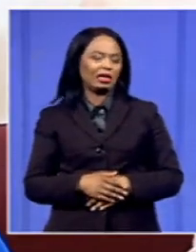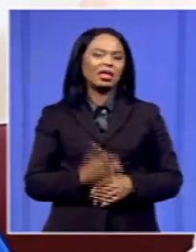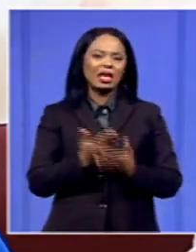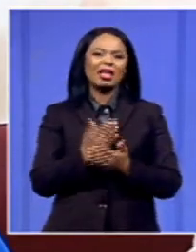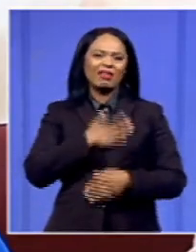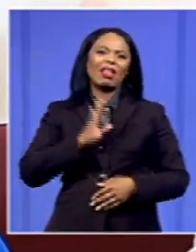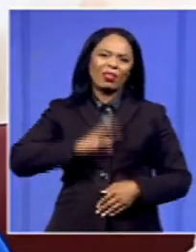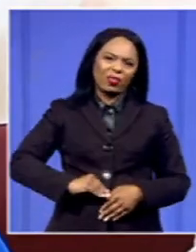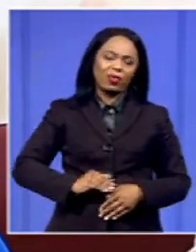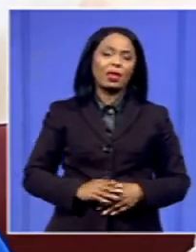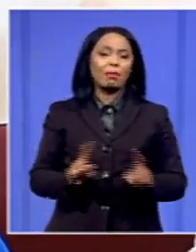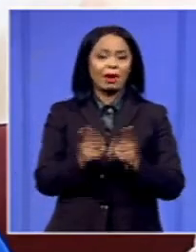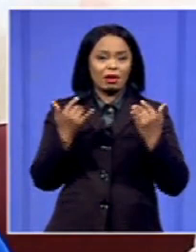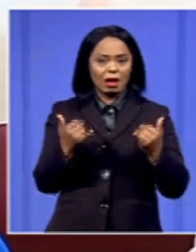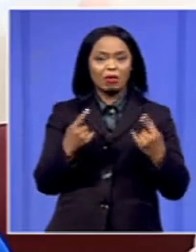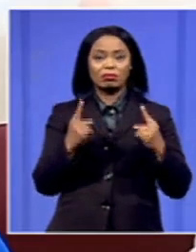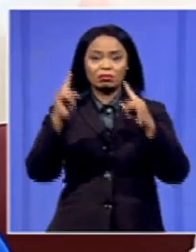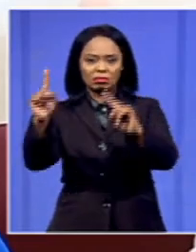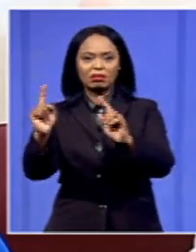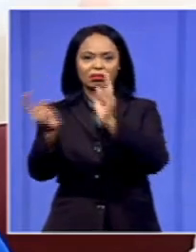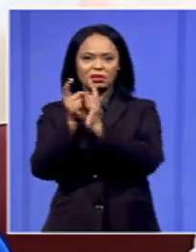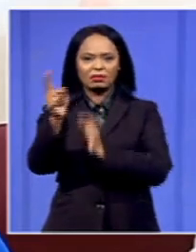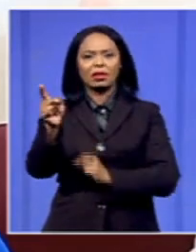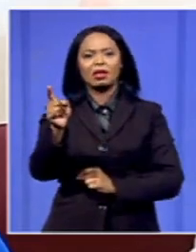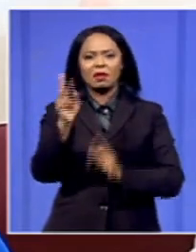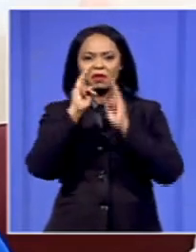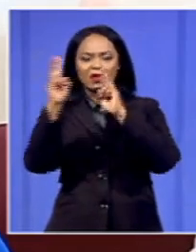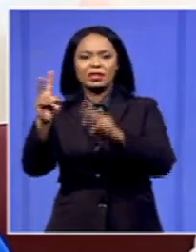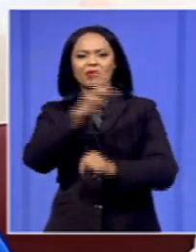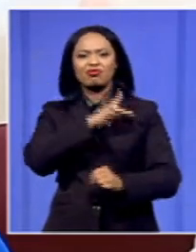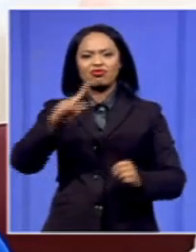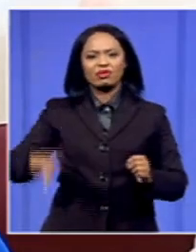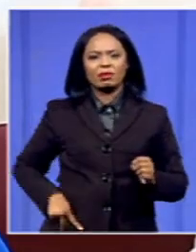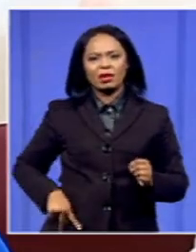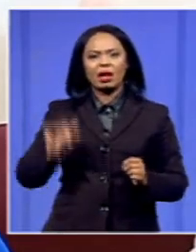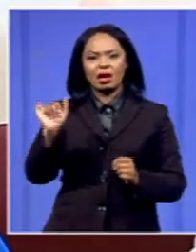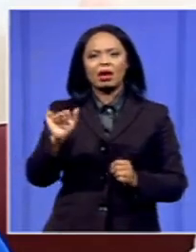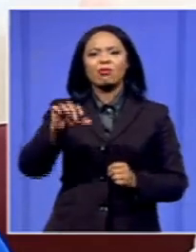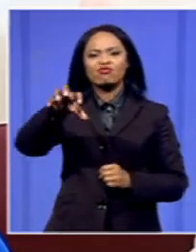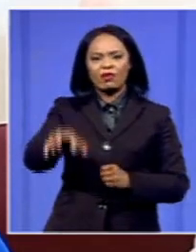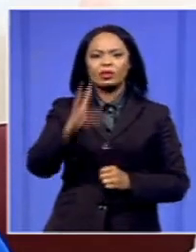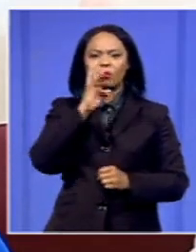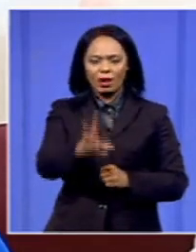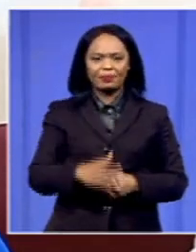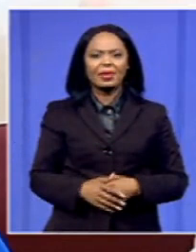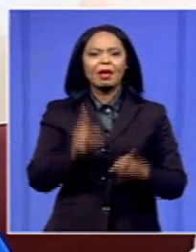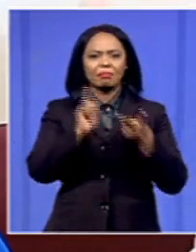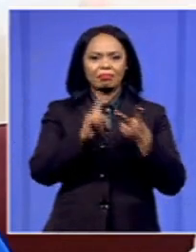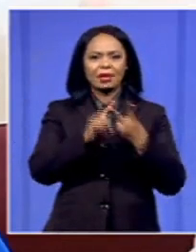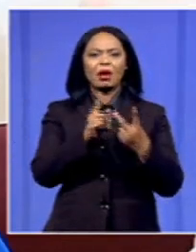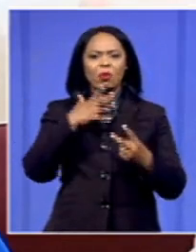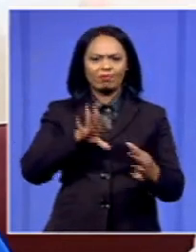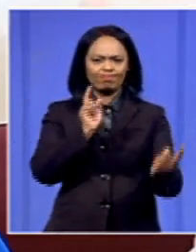visiting the Premier of the province. We are going to mobilize to visit the Premier of the province. We will also be visiting Treasury in the